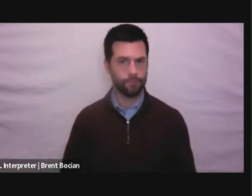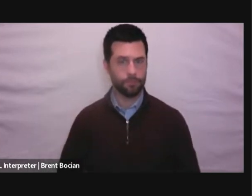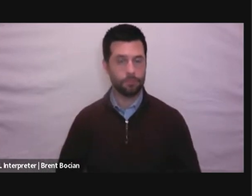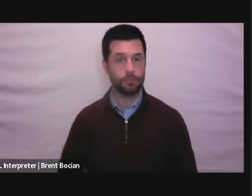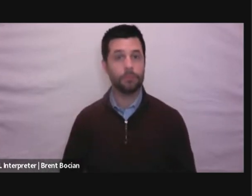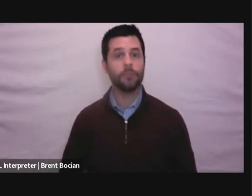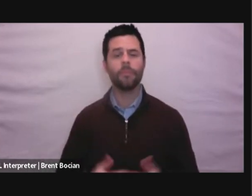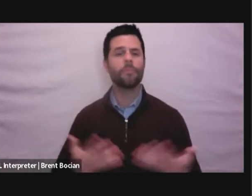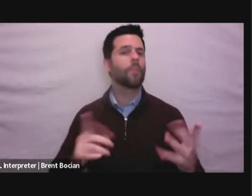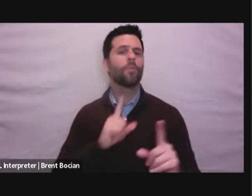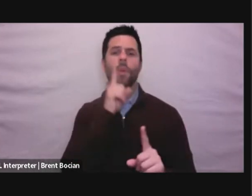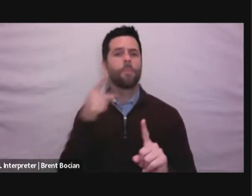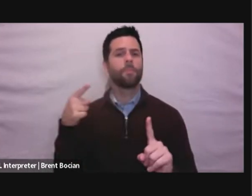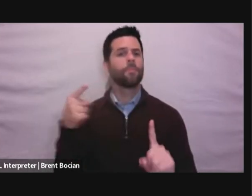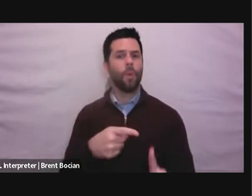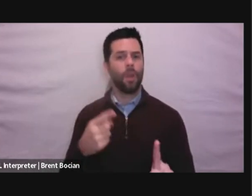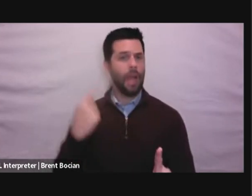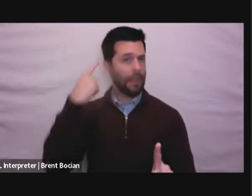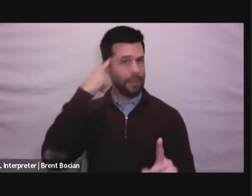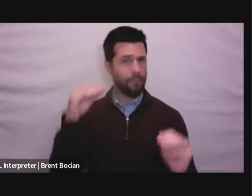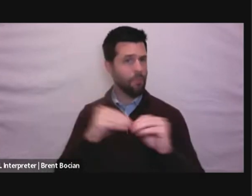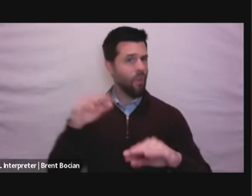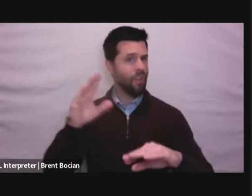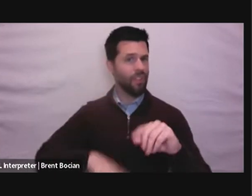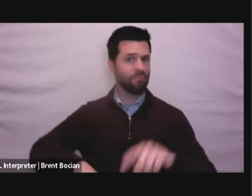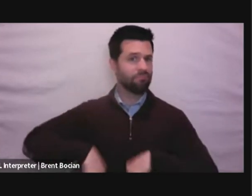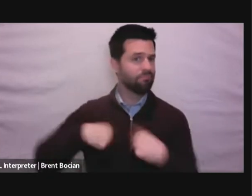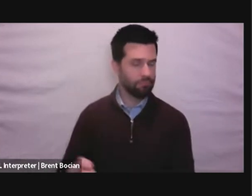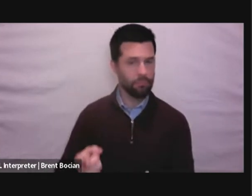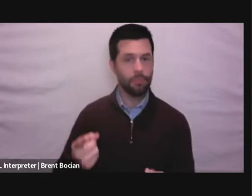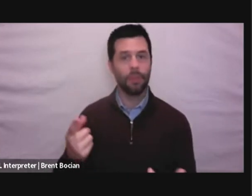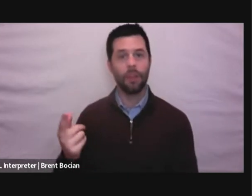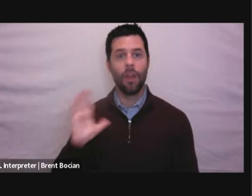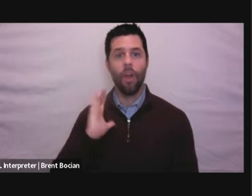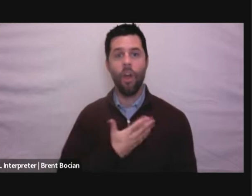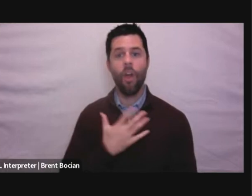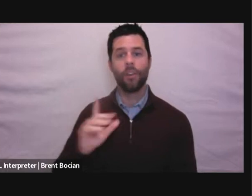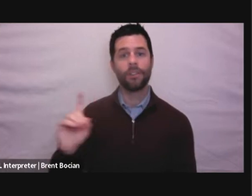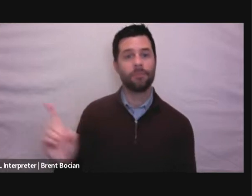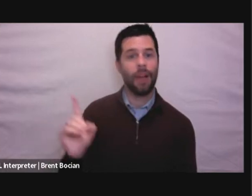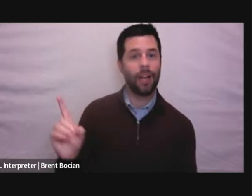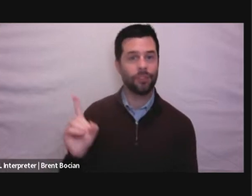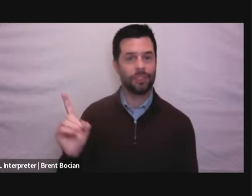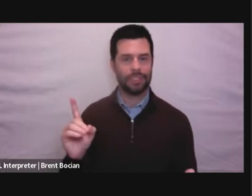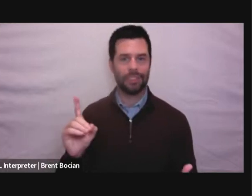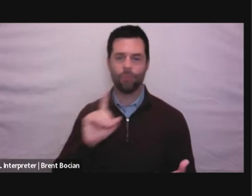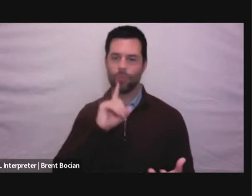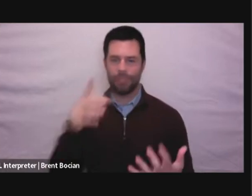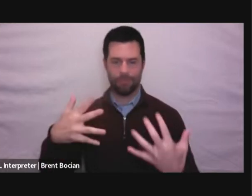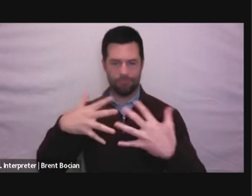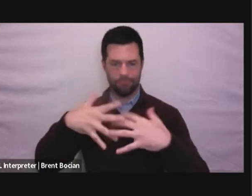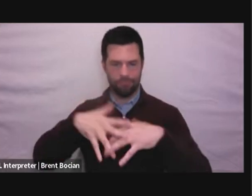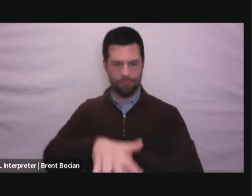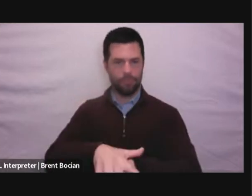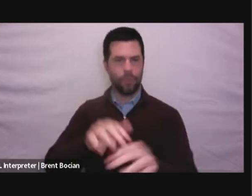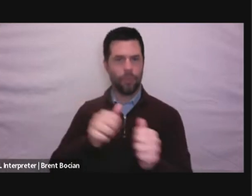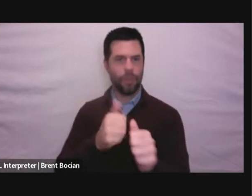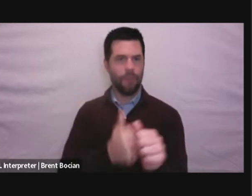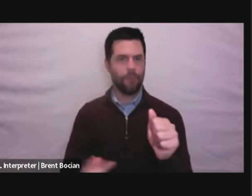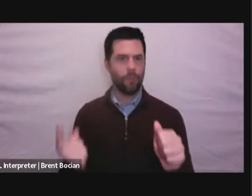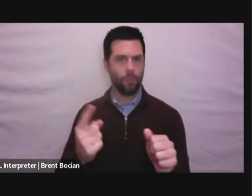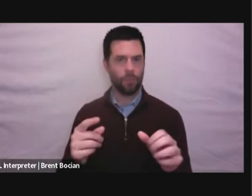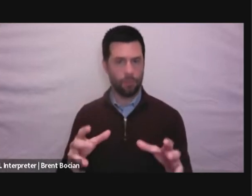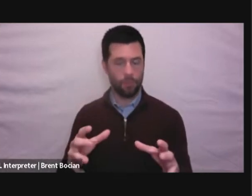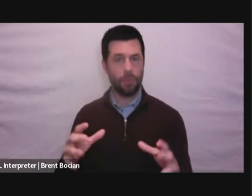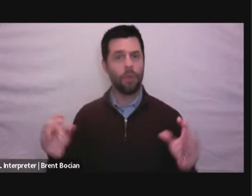The bottom line is this. I think more than ever before, the fate of our democracies are intertwined, interconnected. The